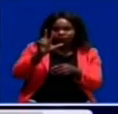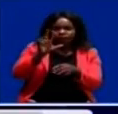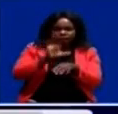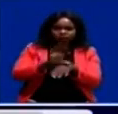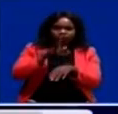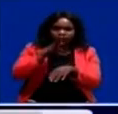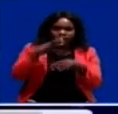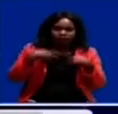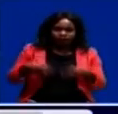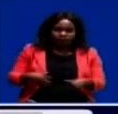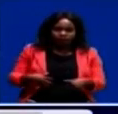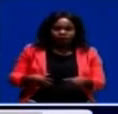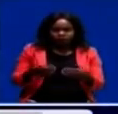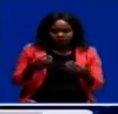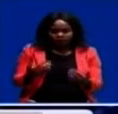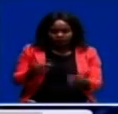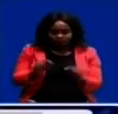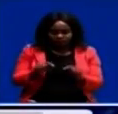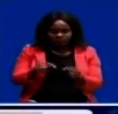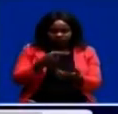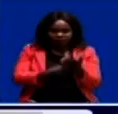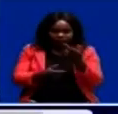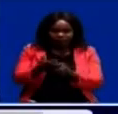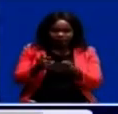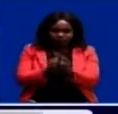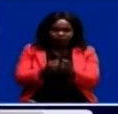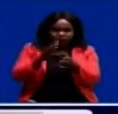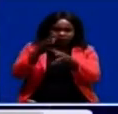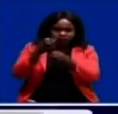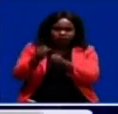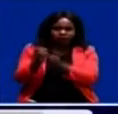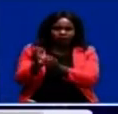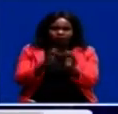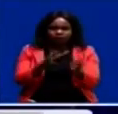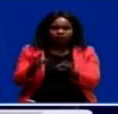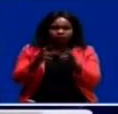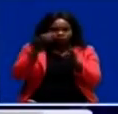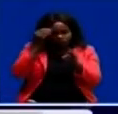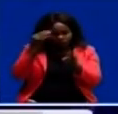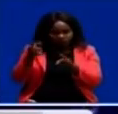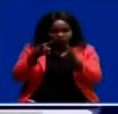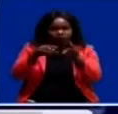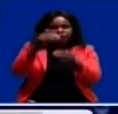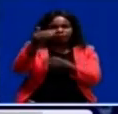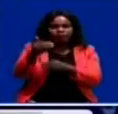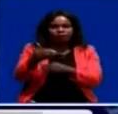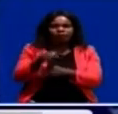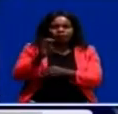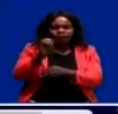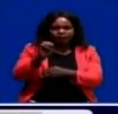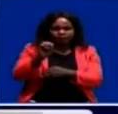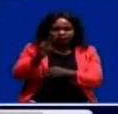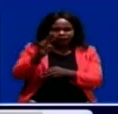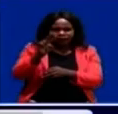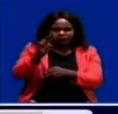say they are currently in consultations with other stakeholders to ascertain the way forward. Evangelical Fellowship of Zambia